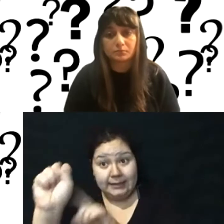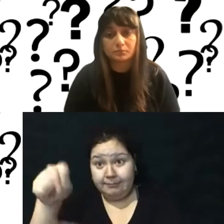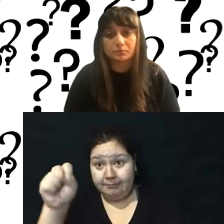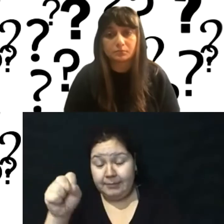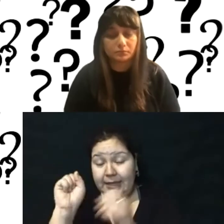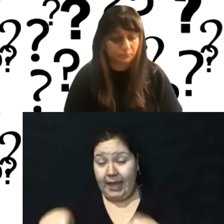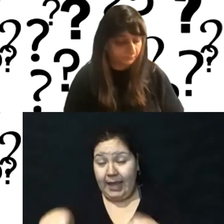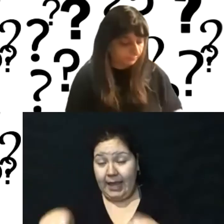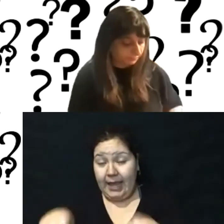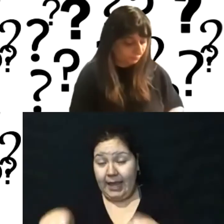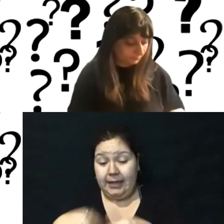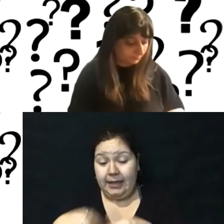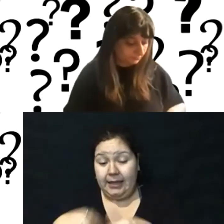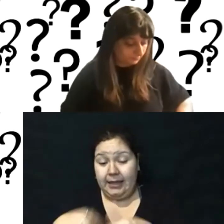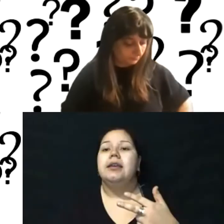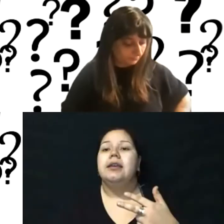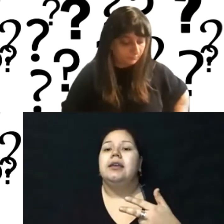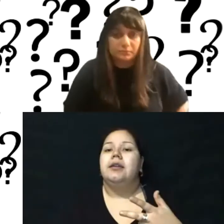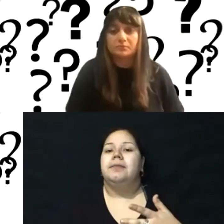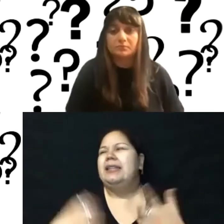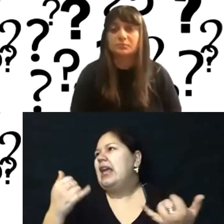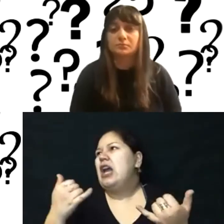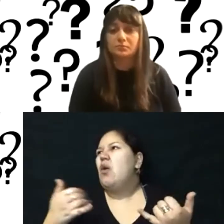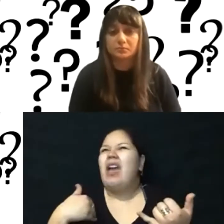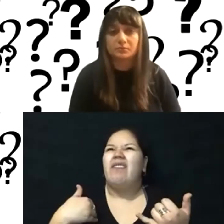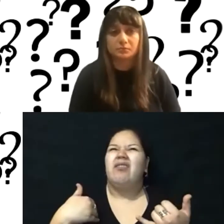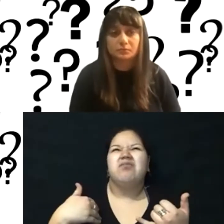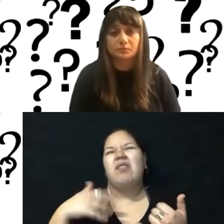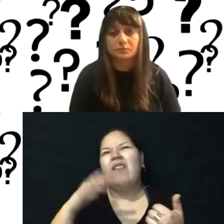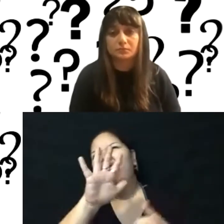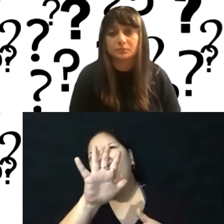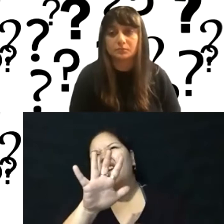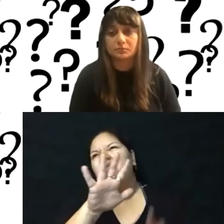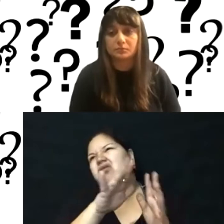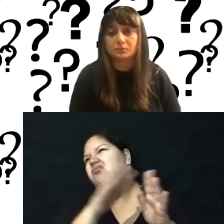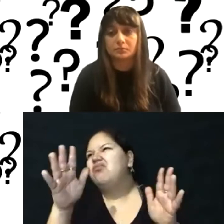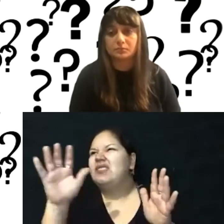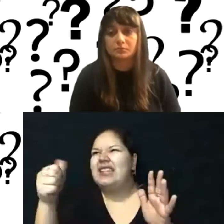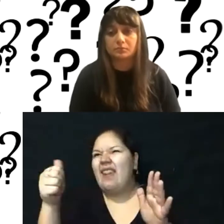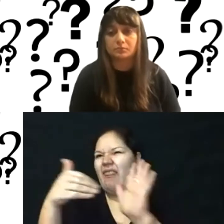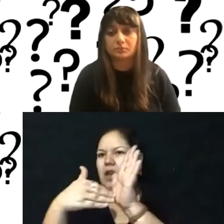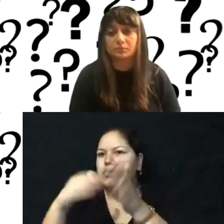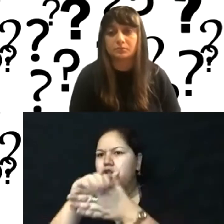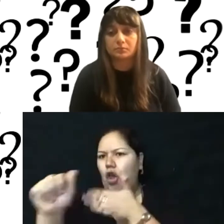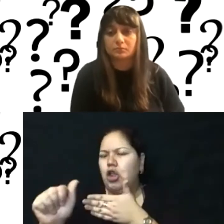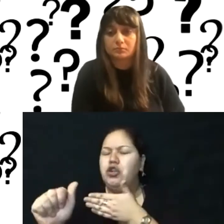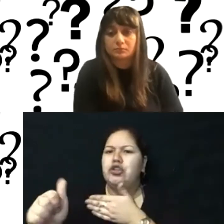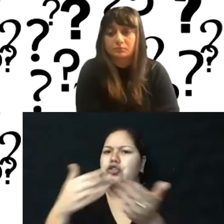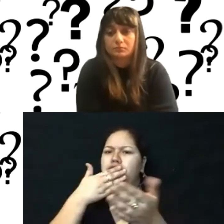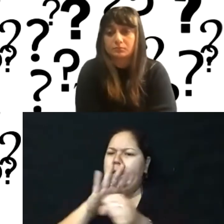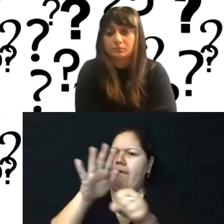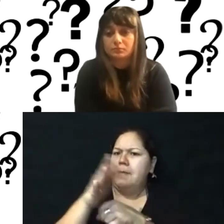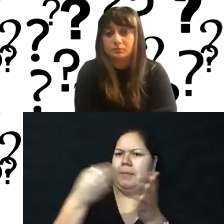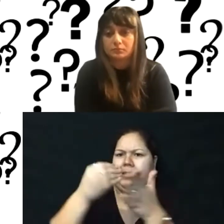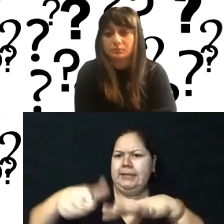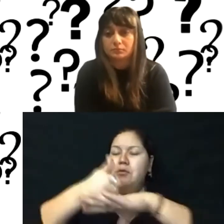nowadays between five and $10,000 should get you a pretty good basic WordPress site with, you know, a number of different, you know, features